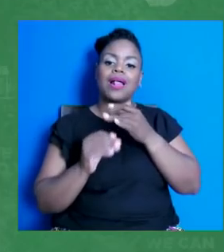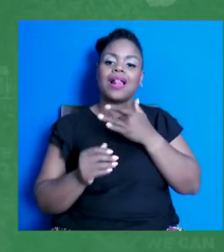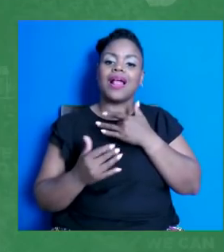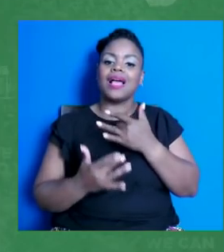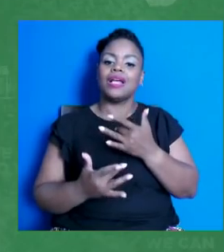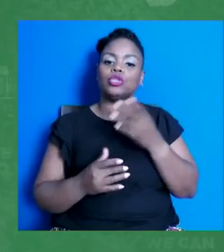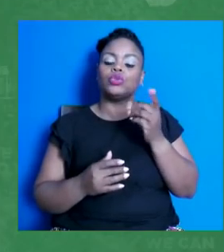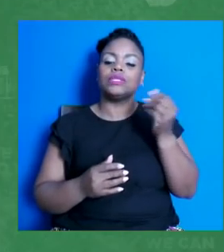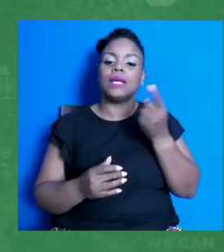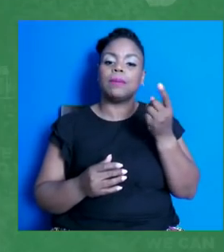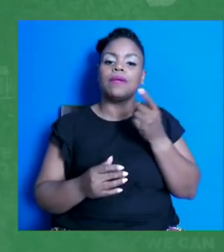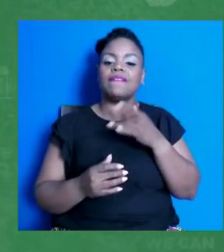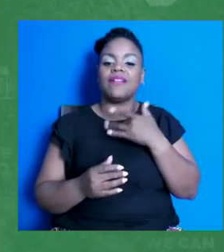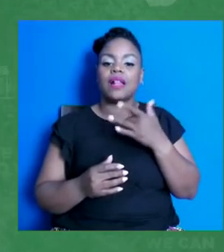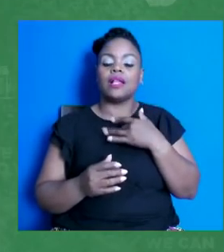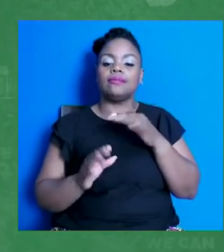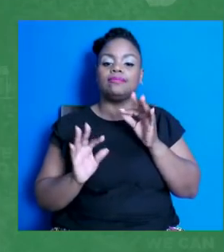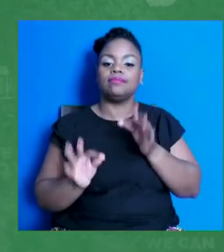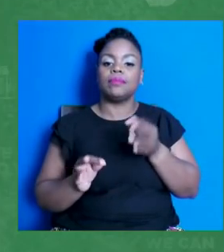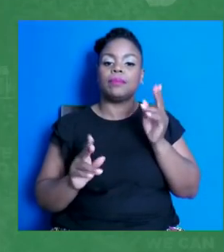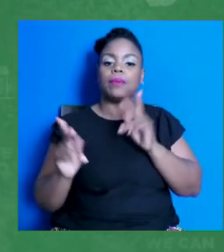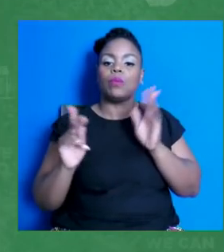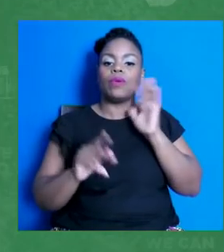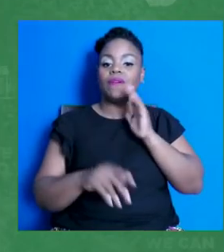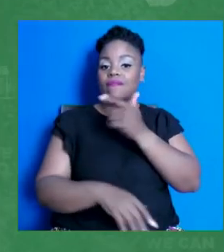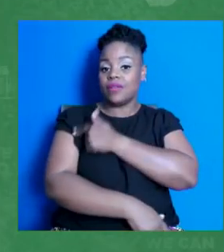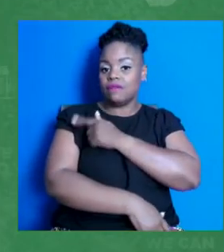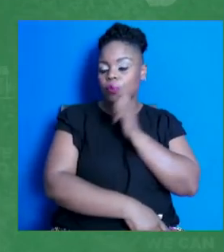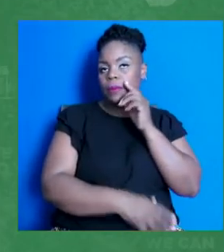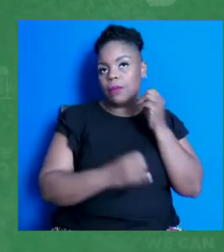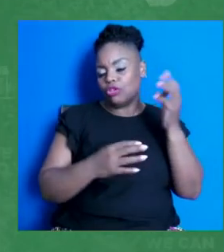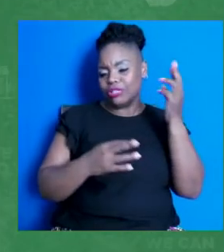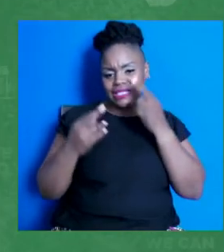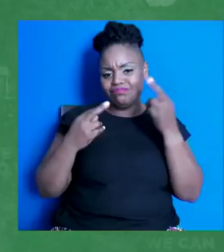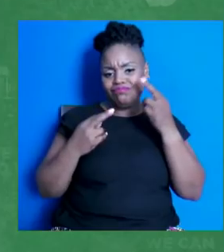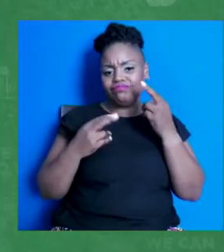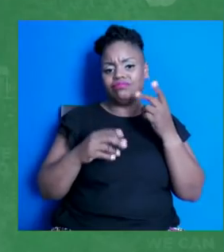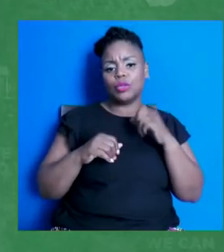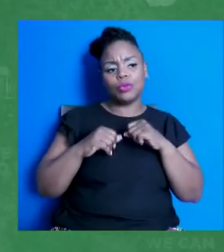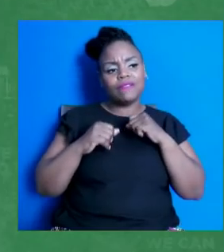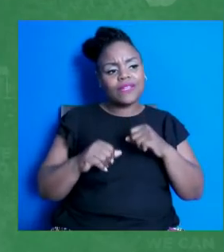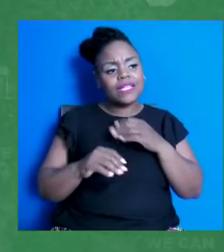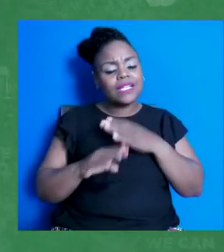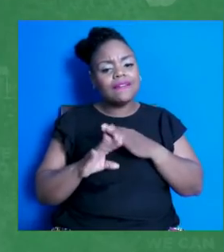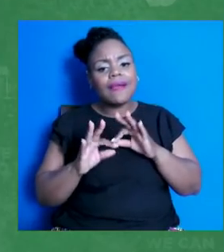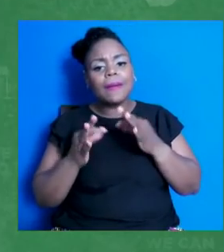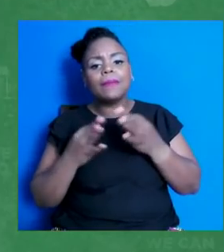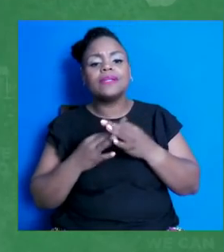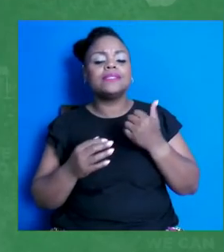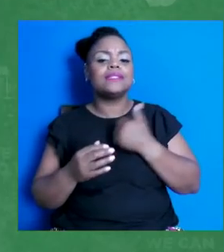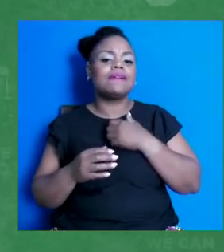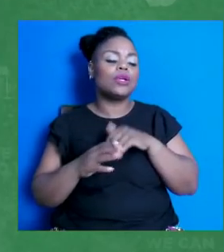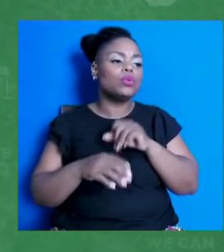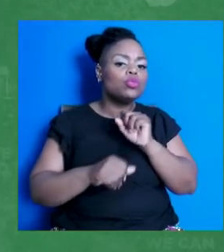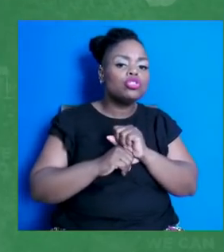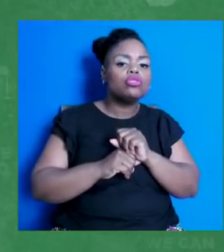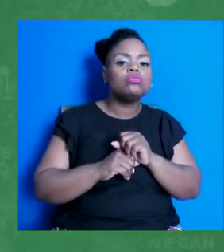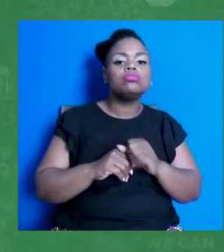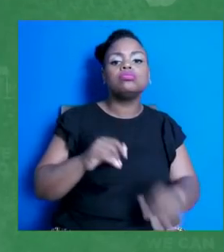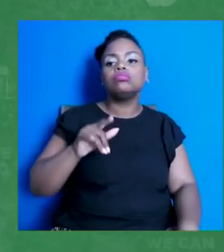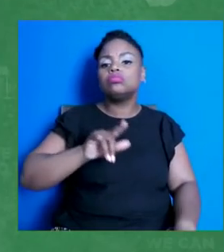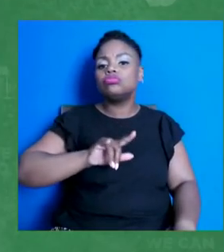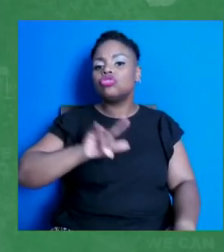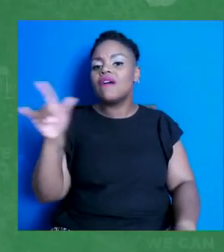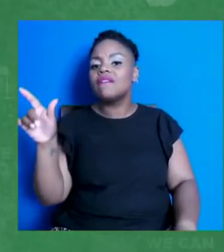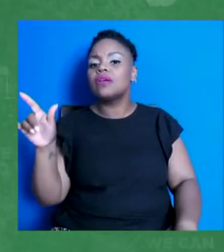vaccinated for a lot of reasons, whether they want to protect their family, protect themselves at work, travel, just go out and be a young person again. And so we need to help our